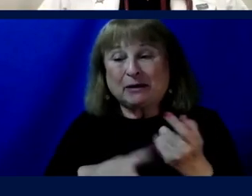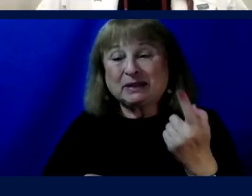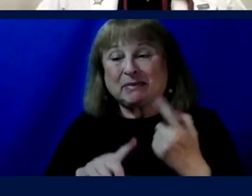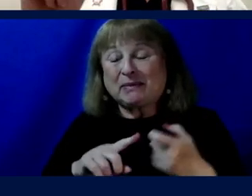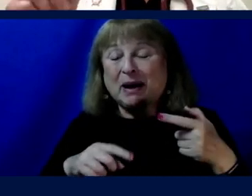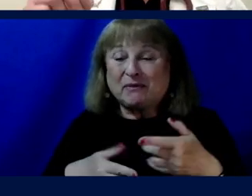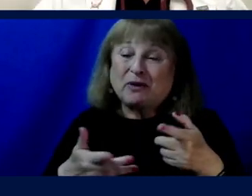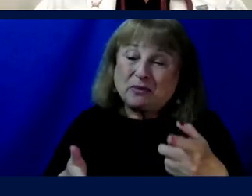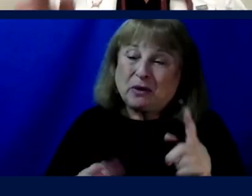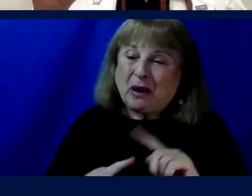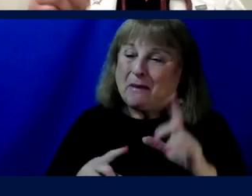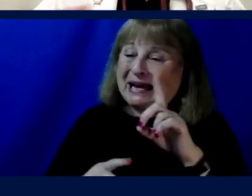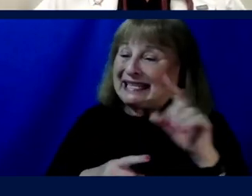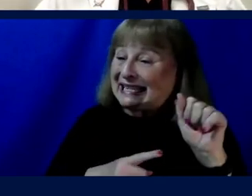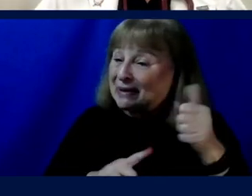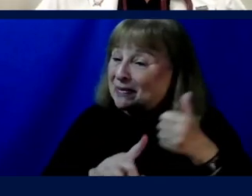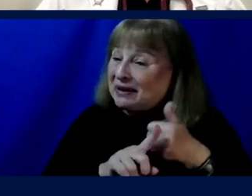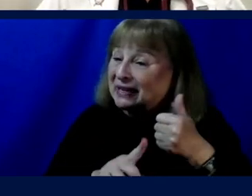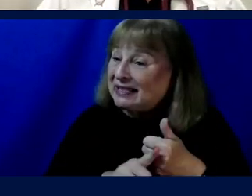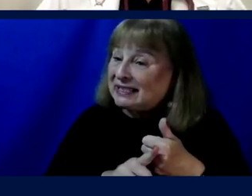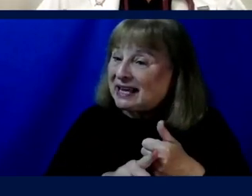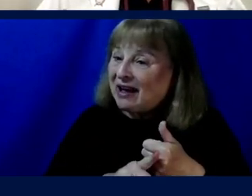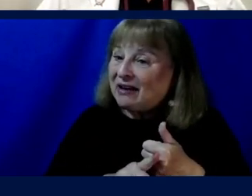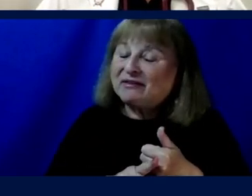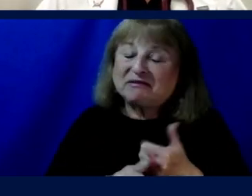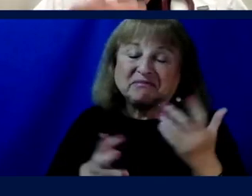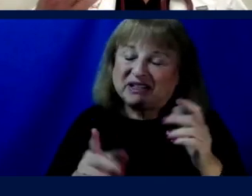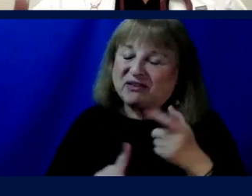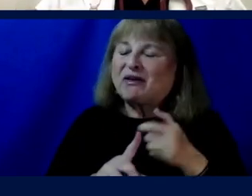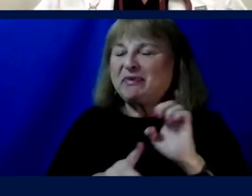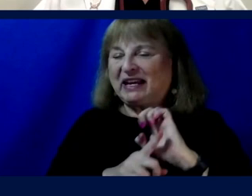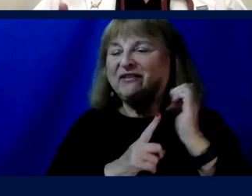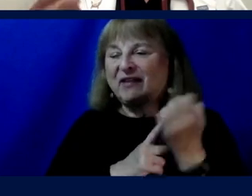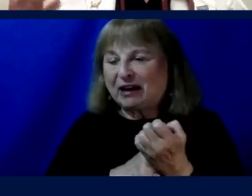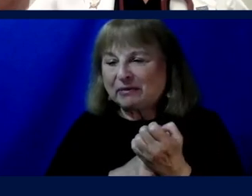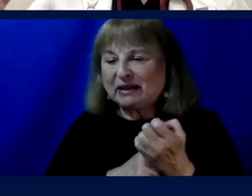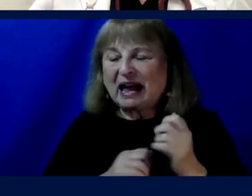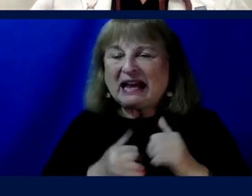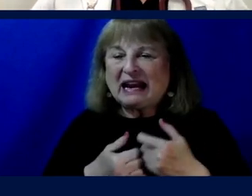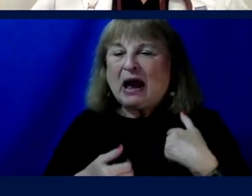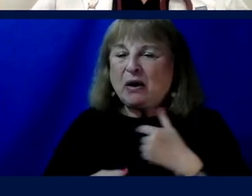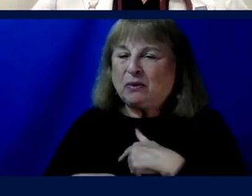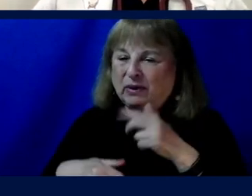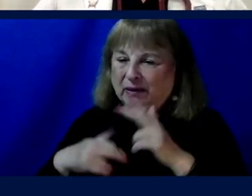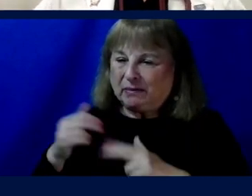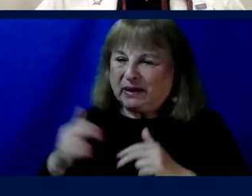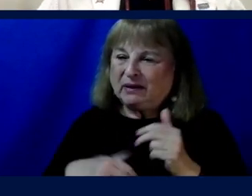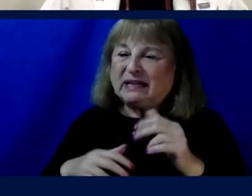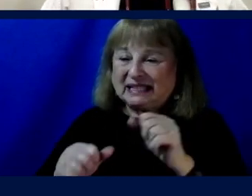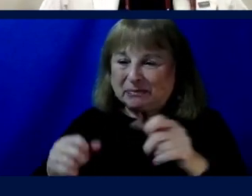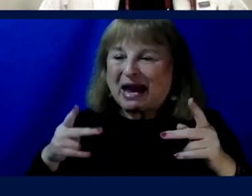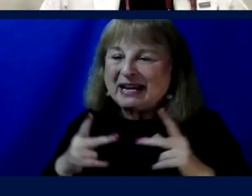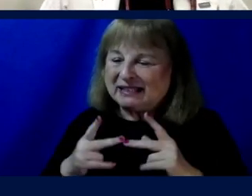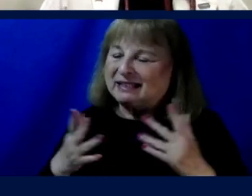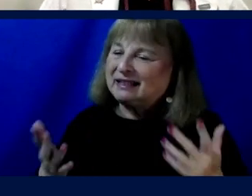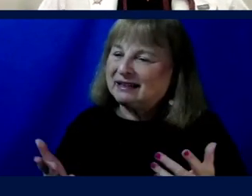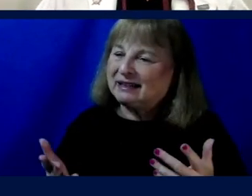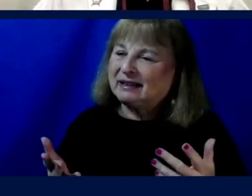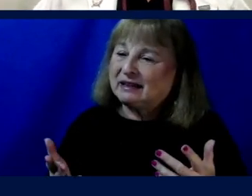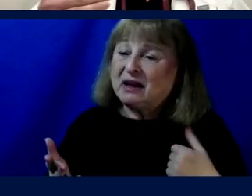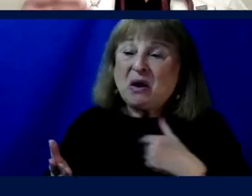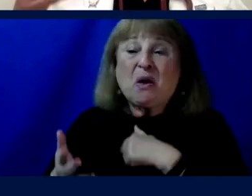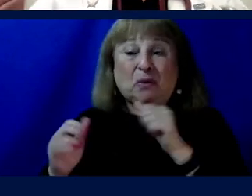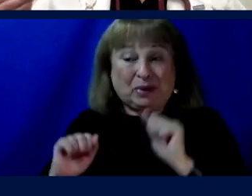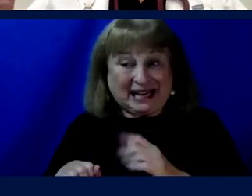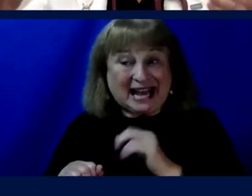to have it too. But the disability itself often comes to me and the way that we built space around us. So we